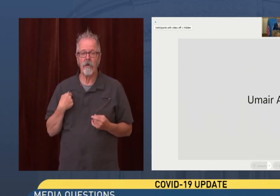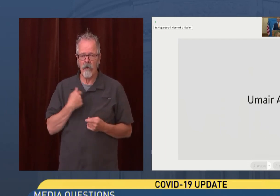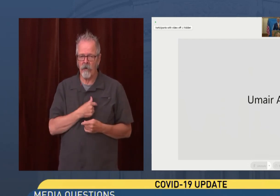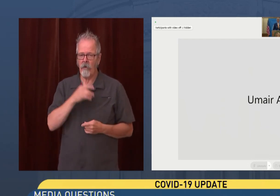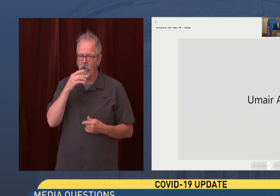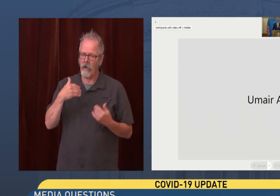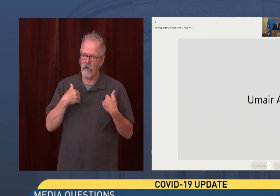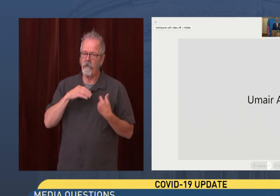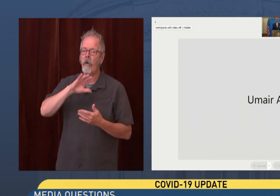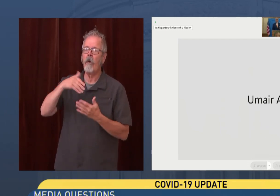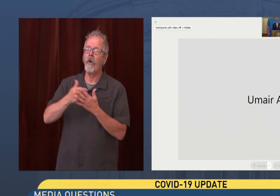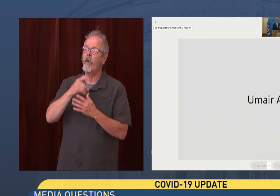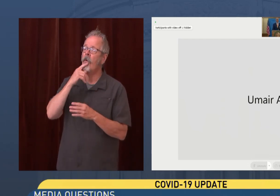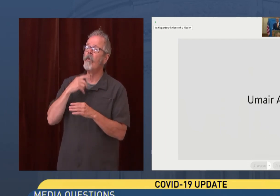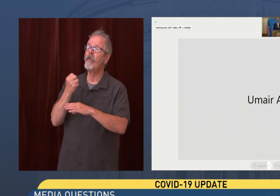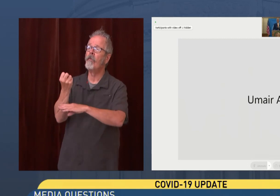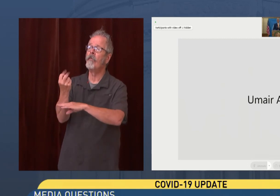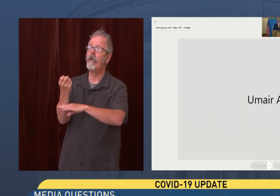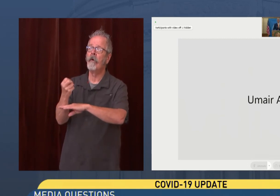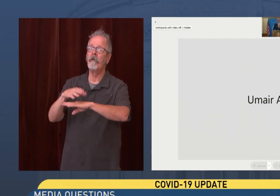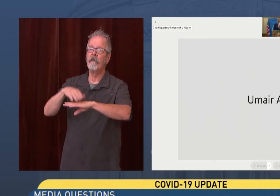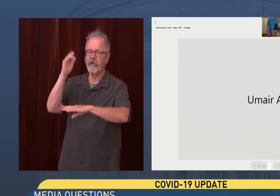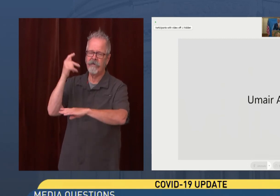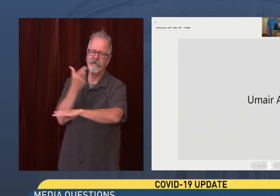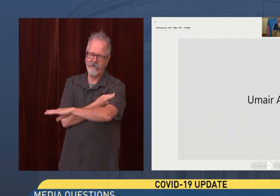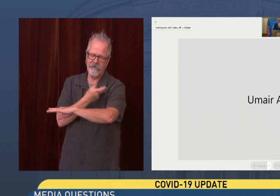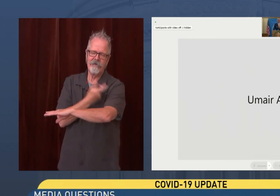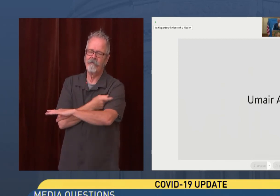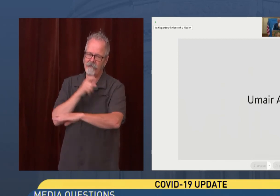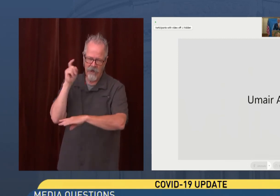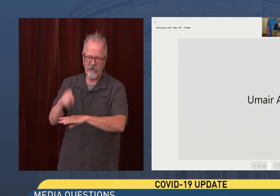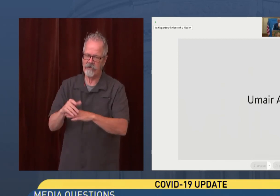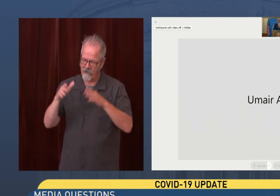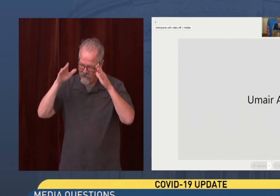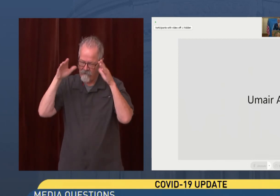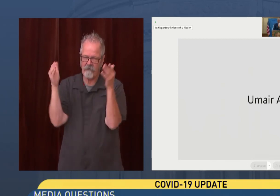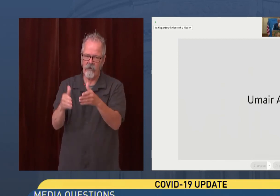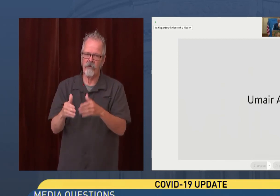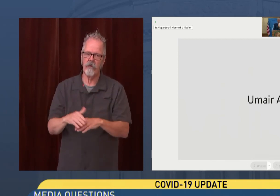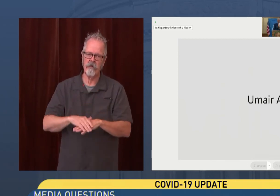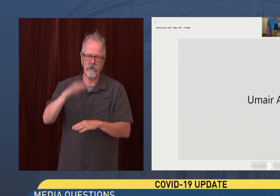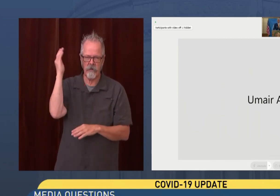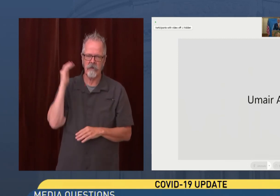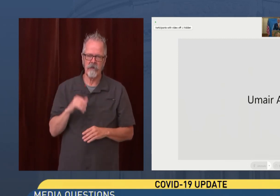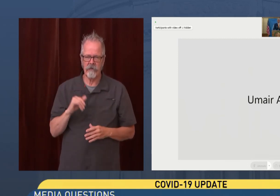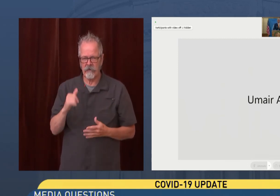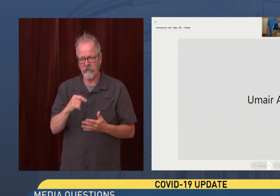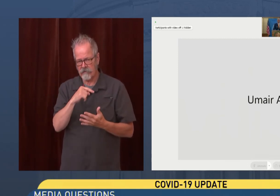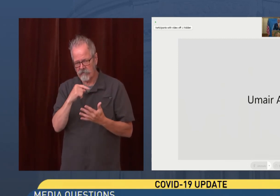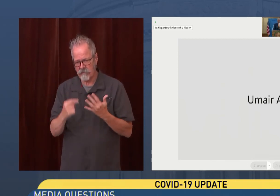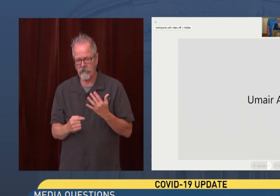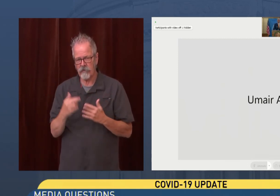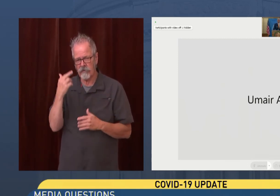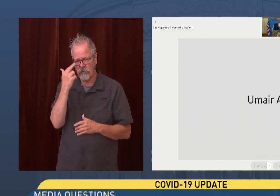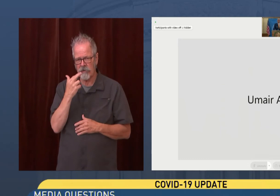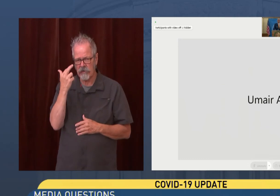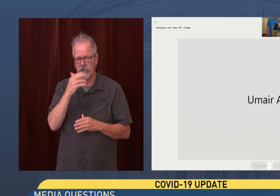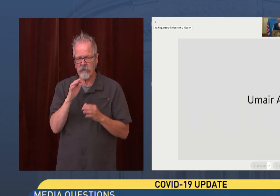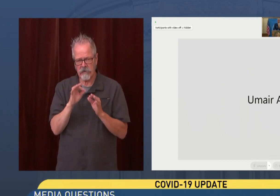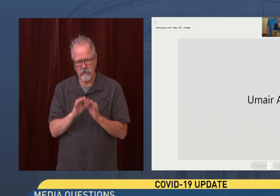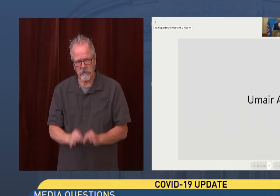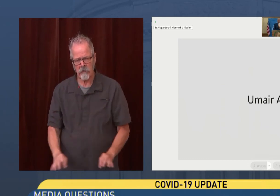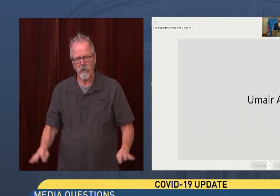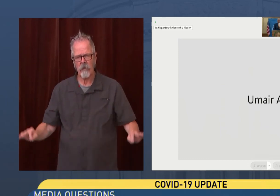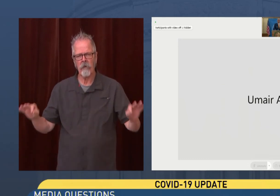and certainly other steps like we've recommended today. And so that's why this is so critical, because there